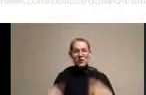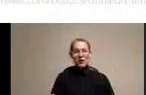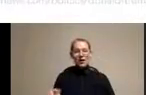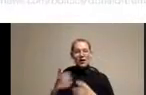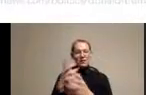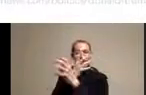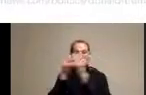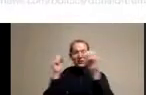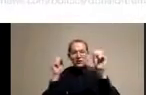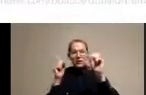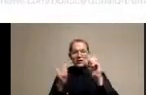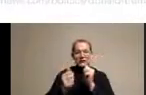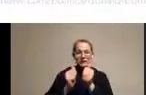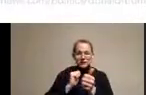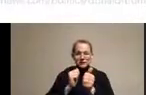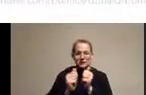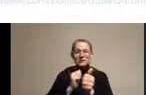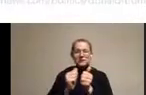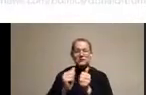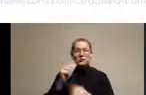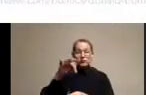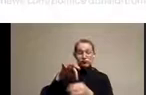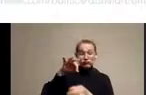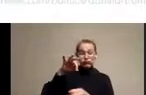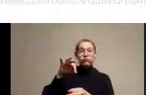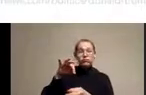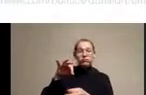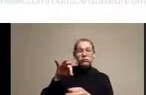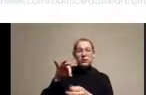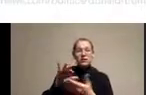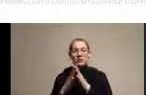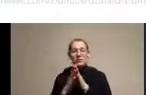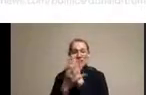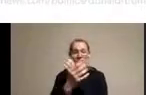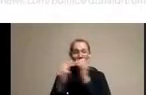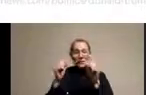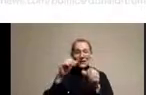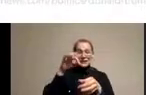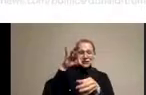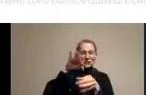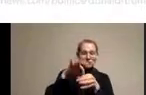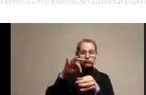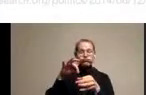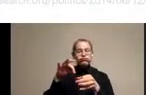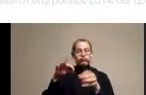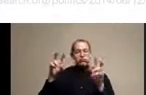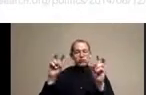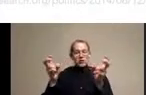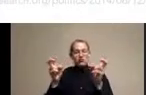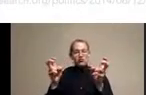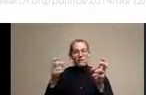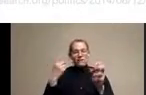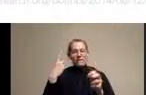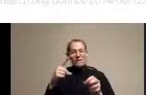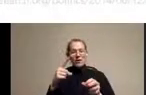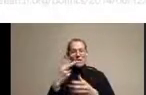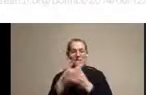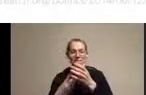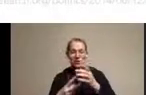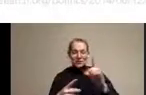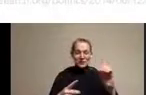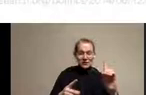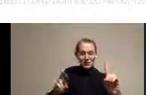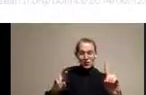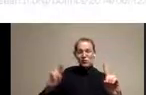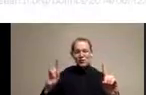election. And as a result, it became a real presidential election issue on both sides of the aisle at a time when the country has been increasingly